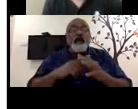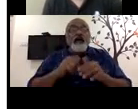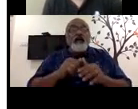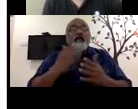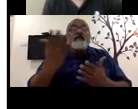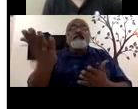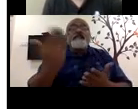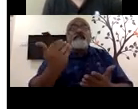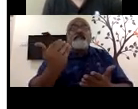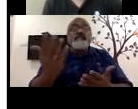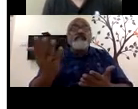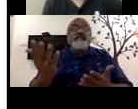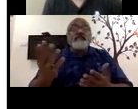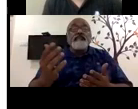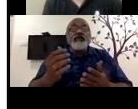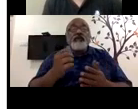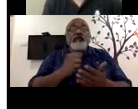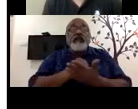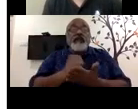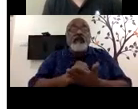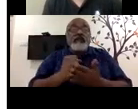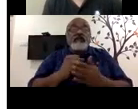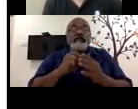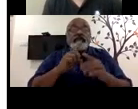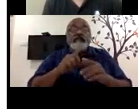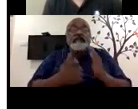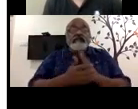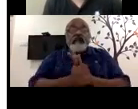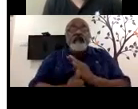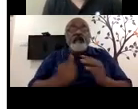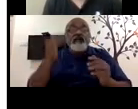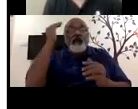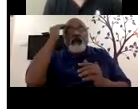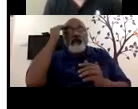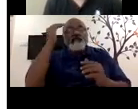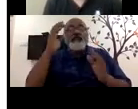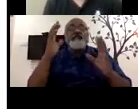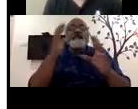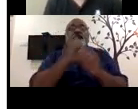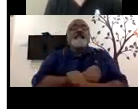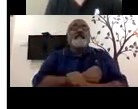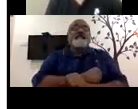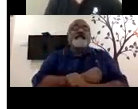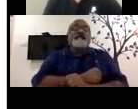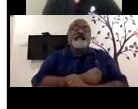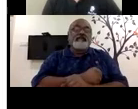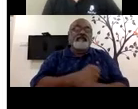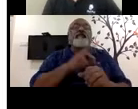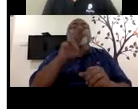Puja, practical skill knowledge gets missed. Can you elaborate on that Puja?